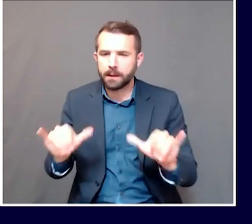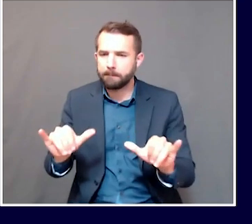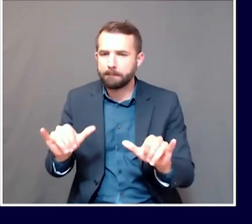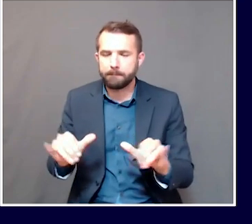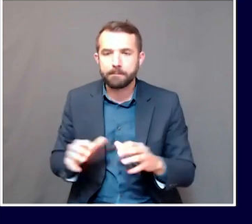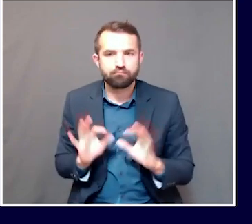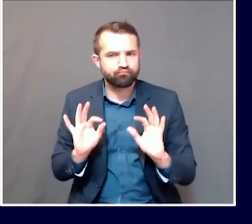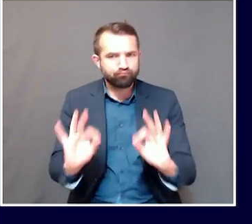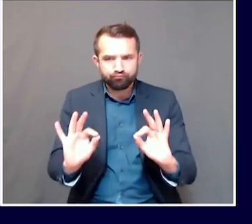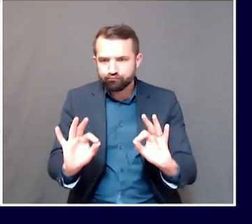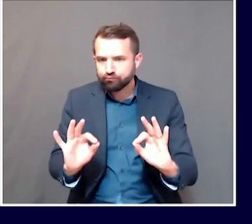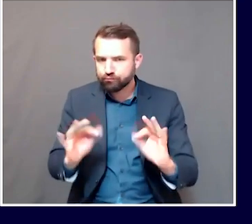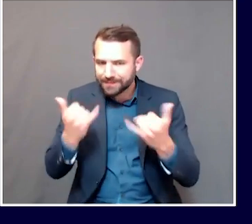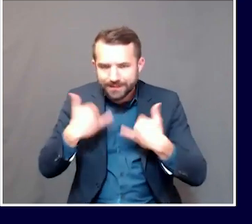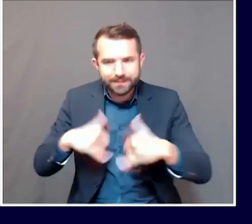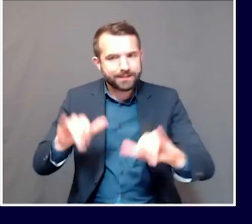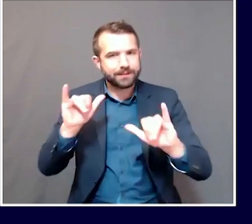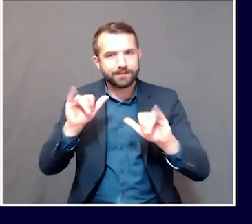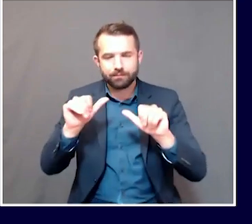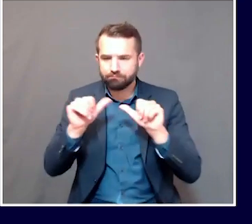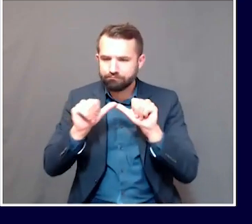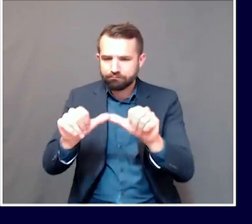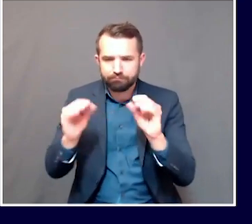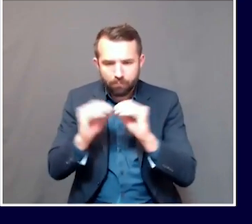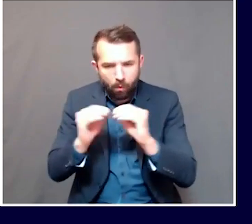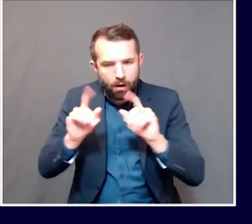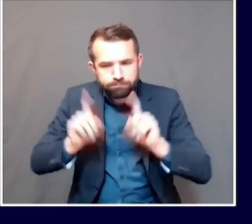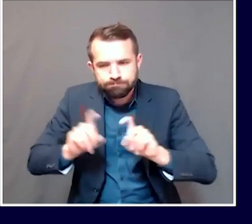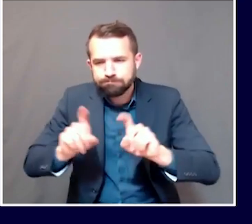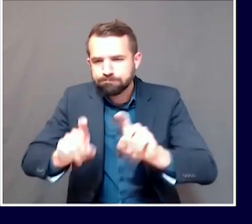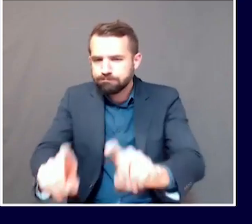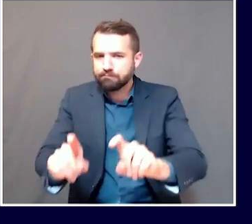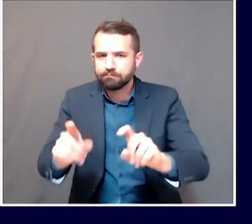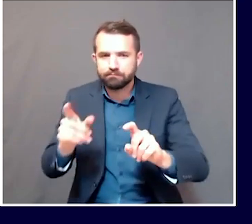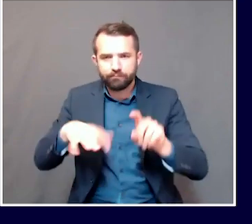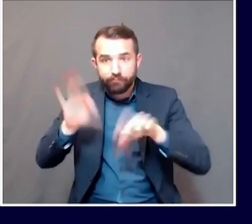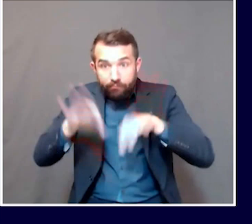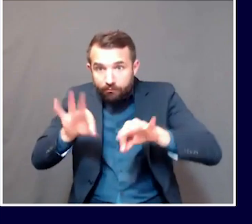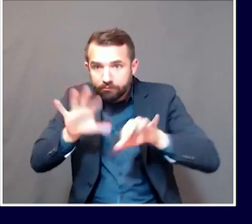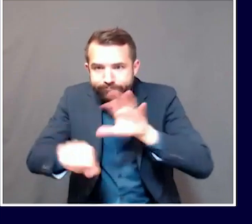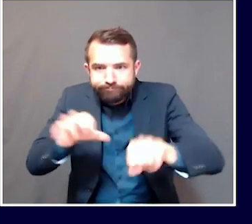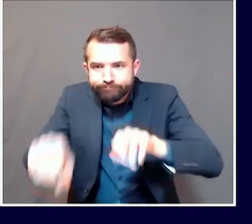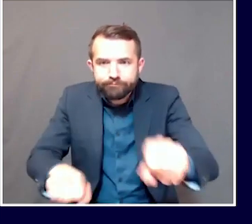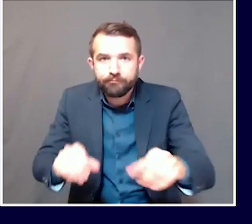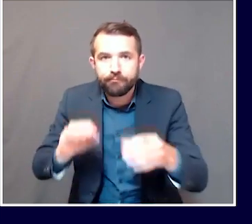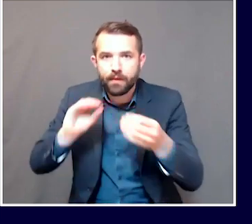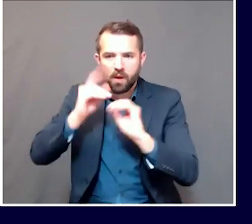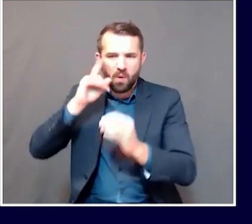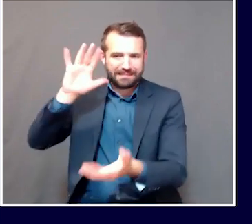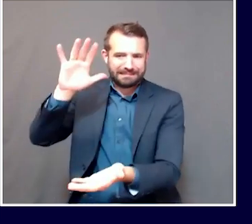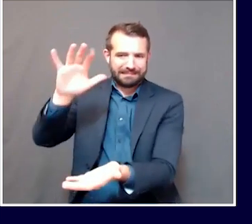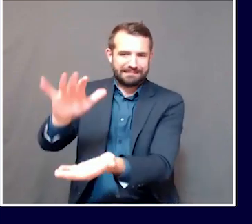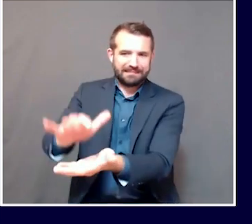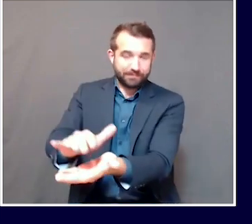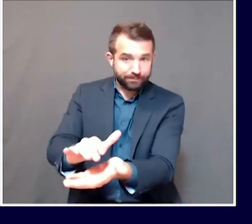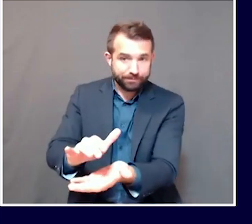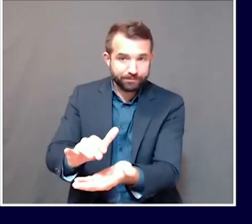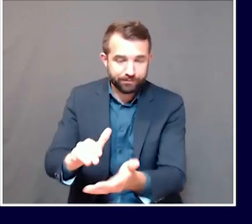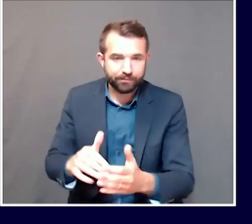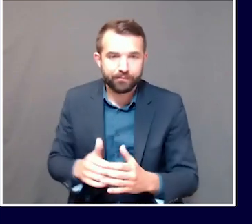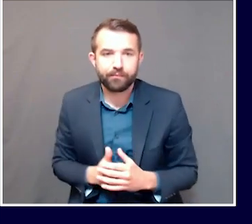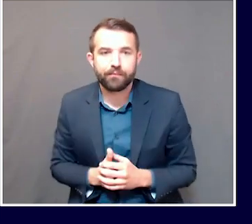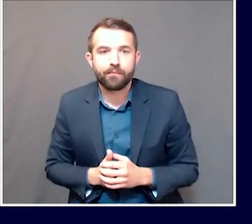have more road ahead of us with respect to more testing and driving that positivity rate number as far down as we can.